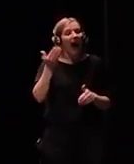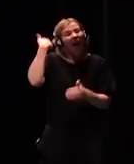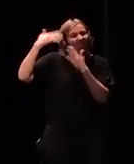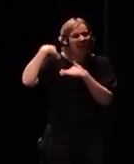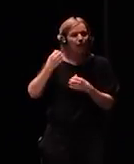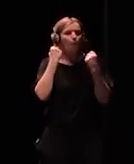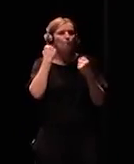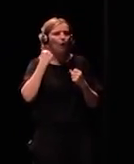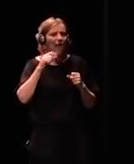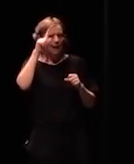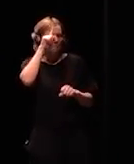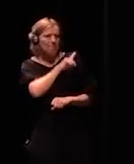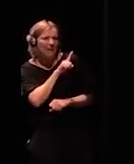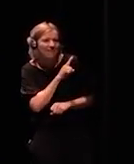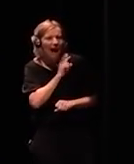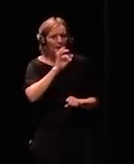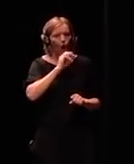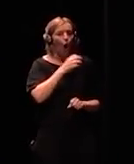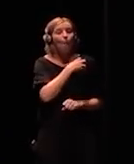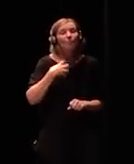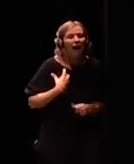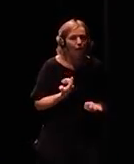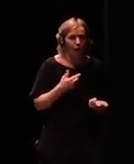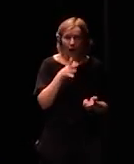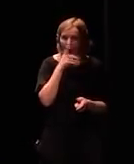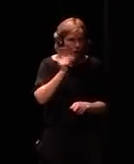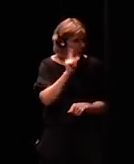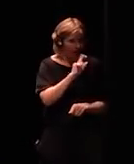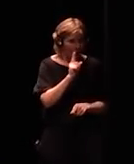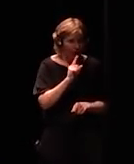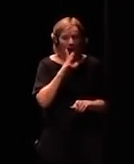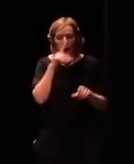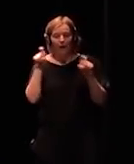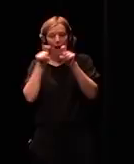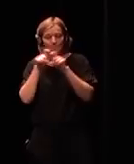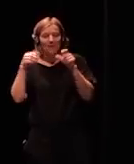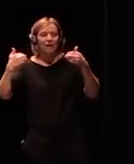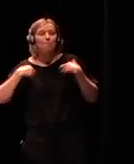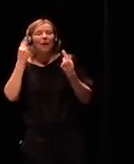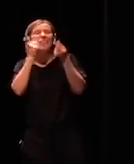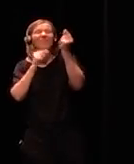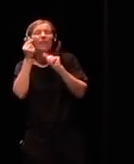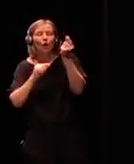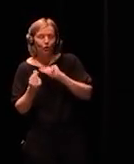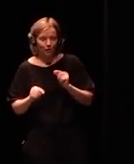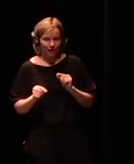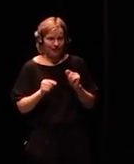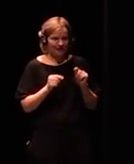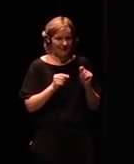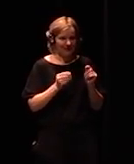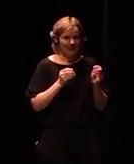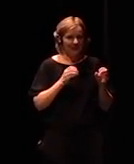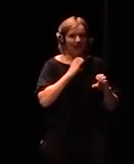it's data search engine social media data companies e-commerce the top four companies on this list